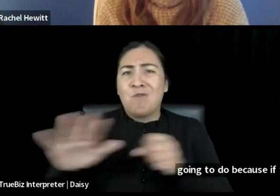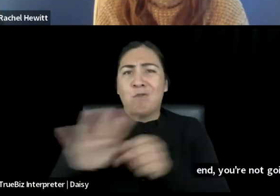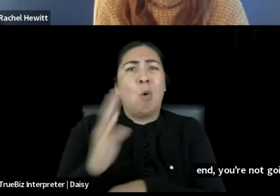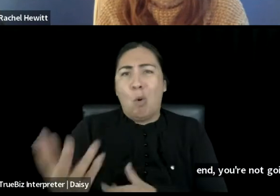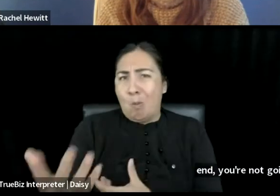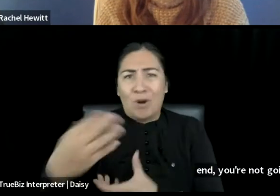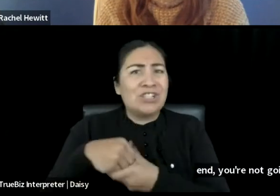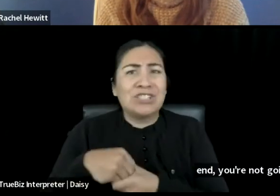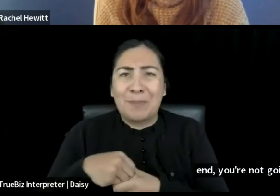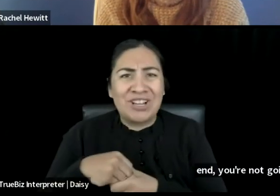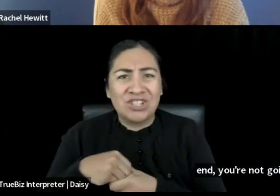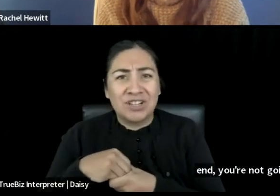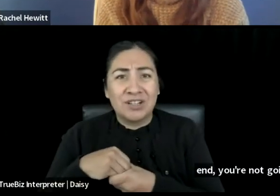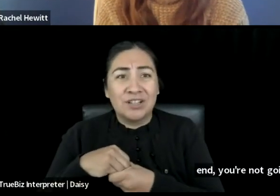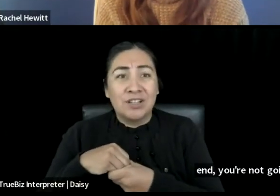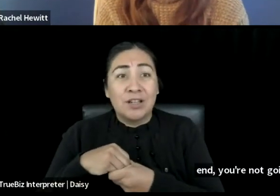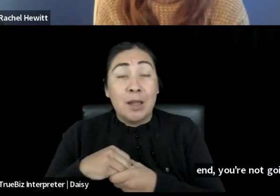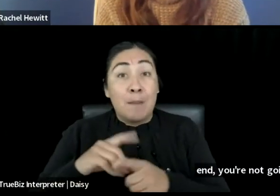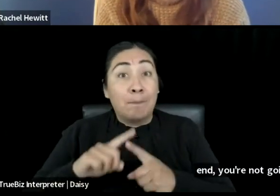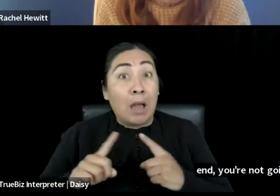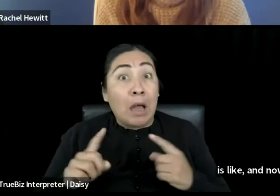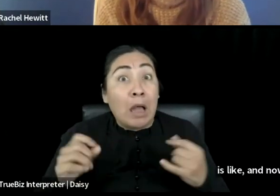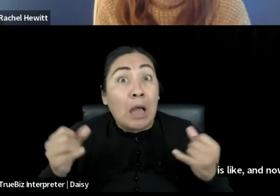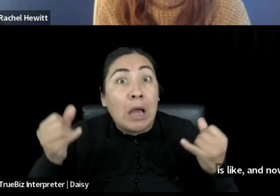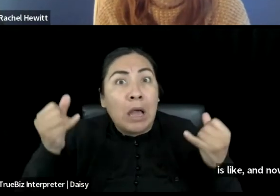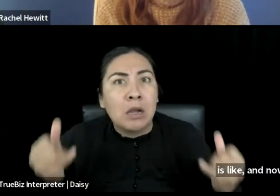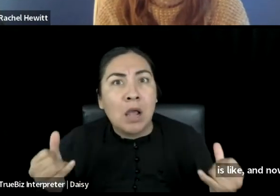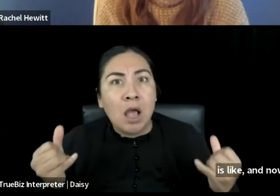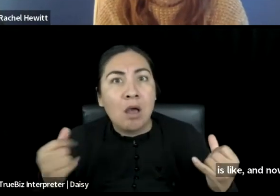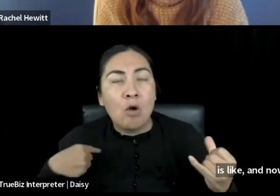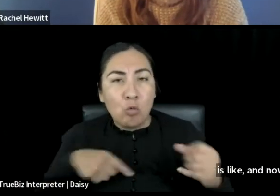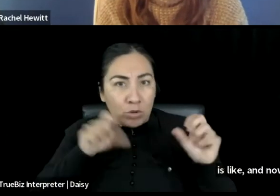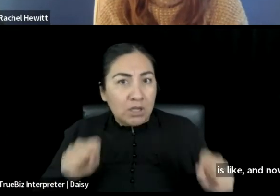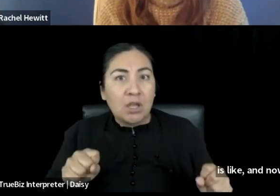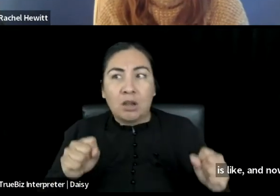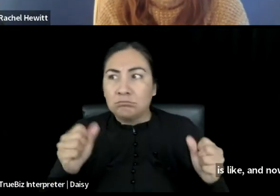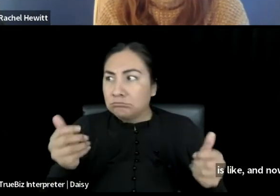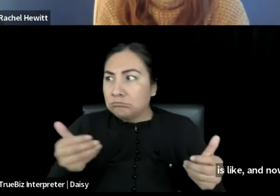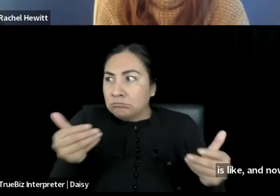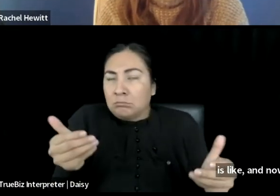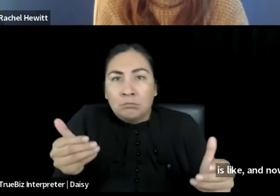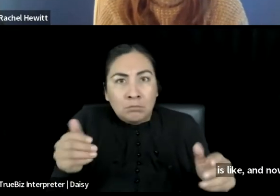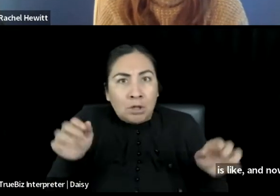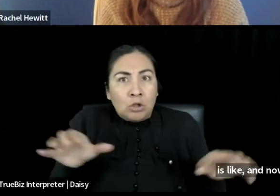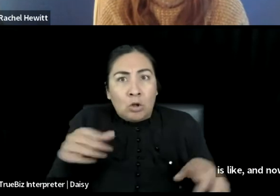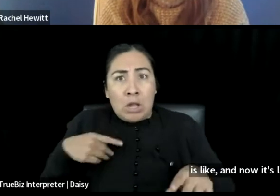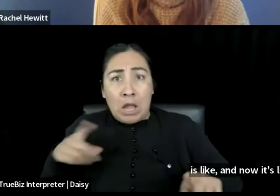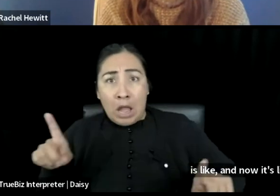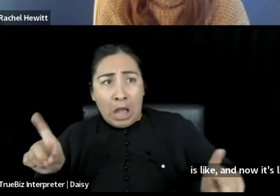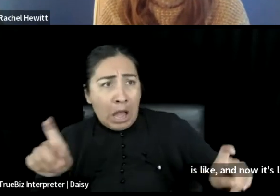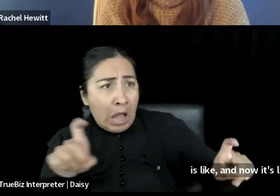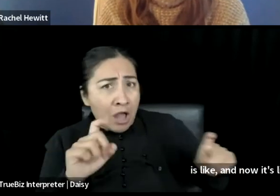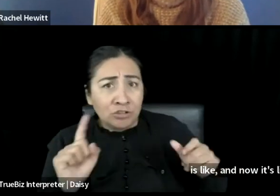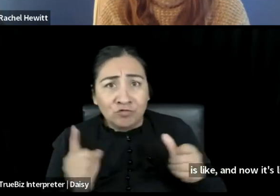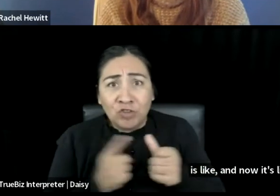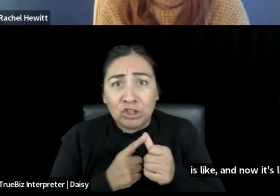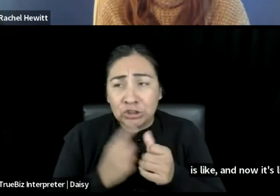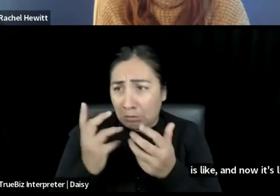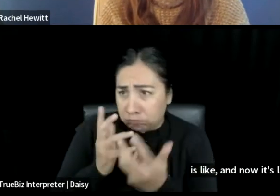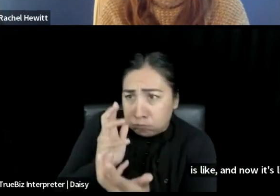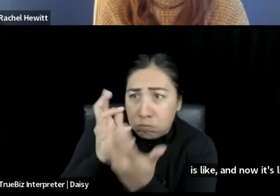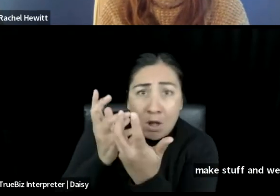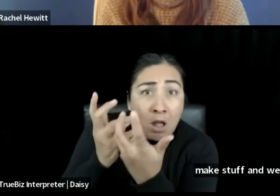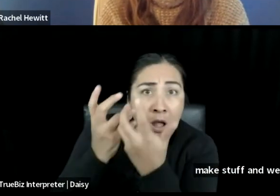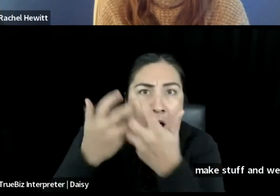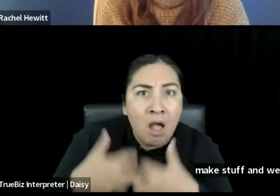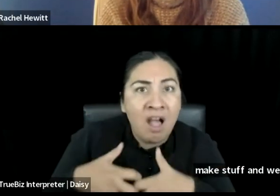It is like, and now it's like, now we can actually like make stuff. And we're like, so it's not hard.